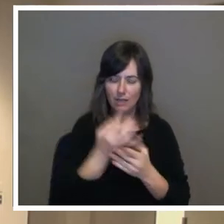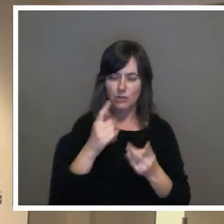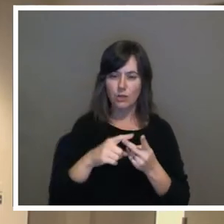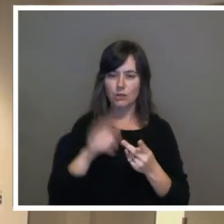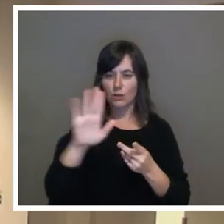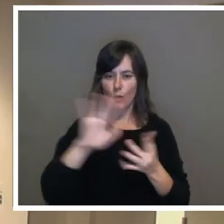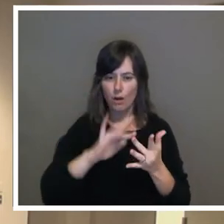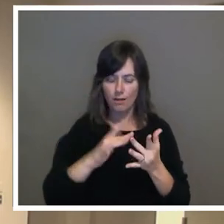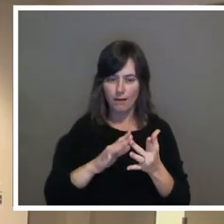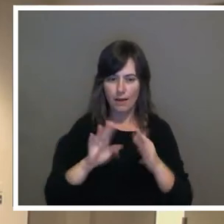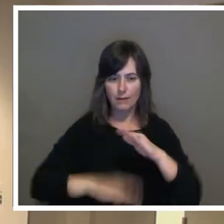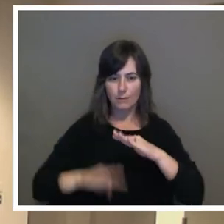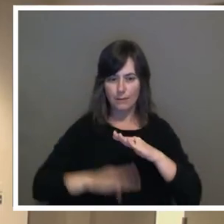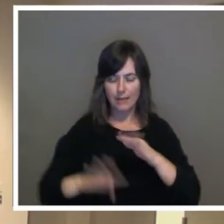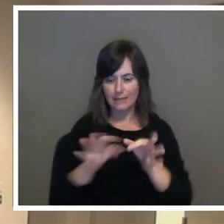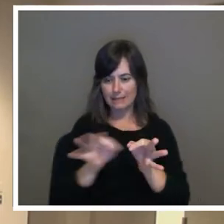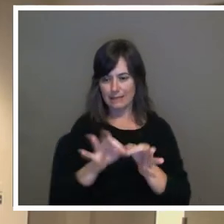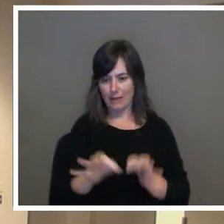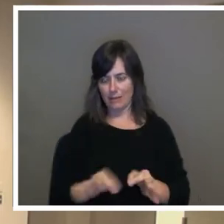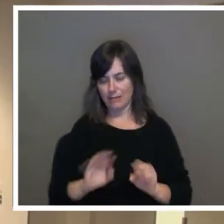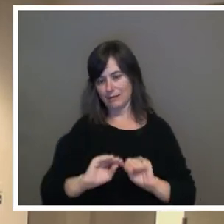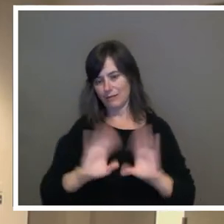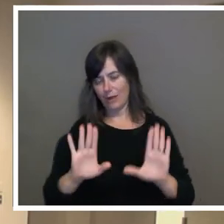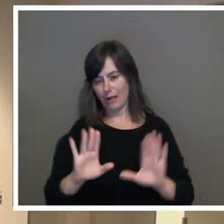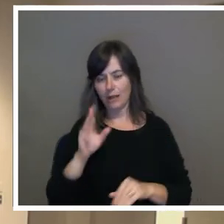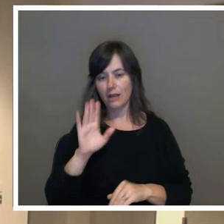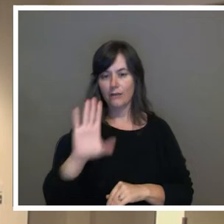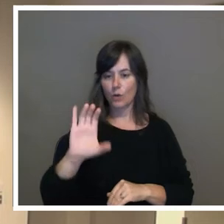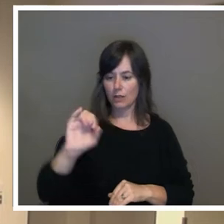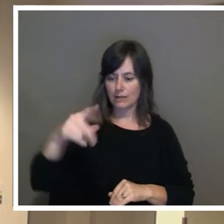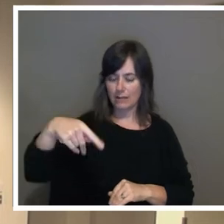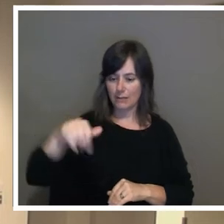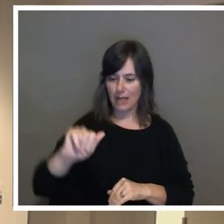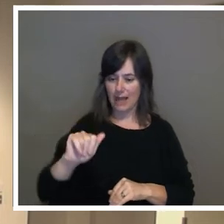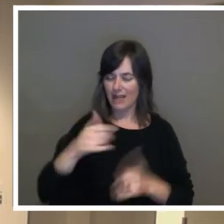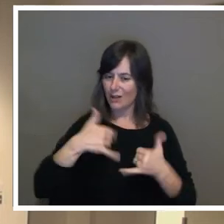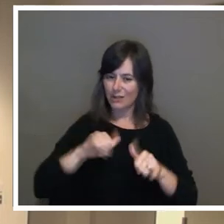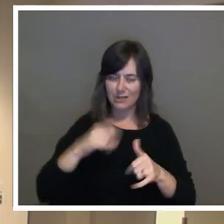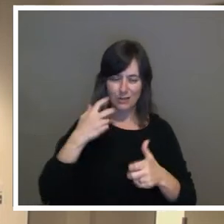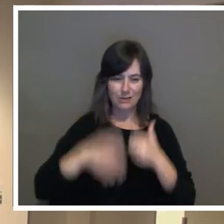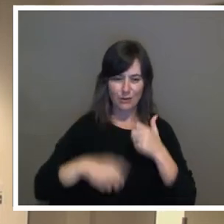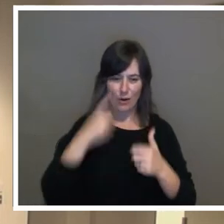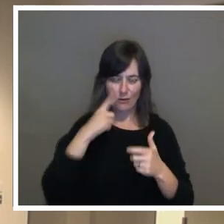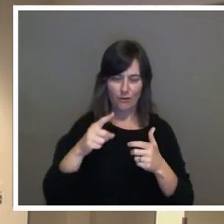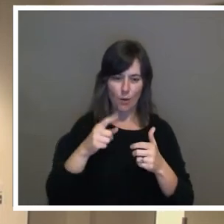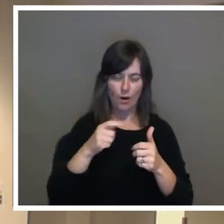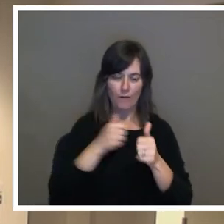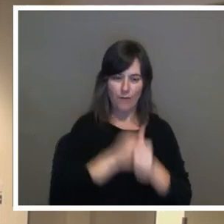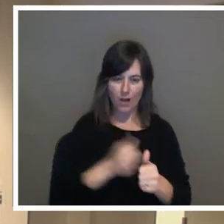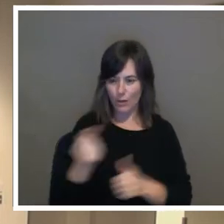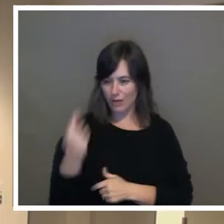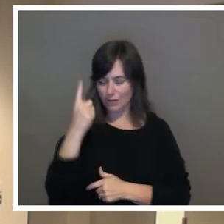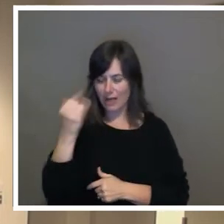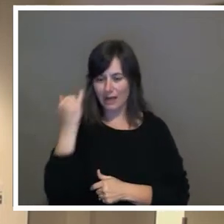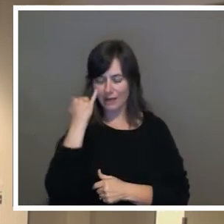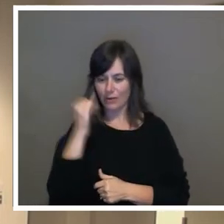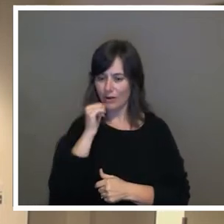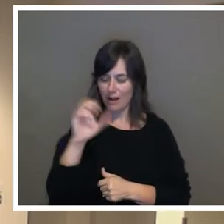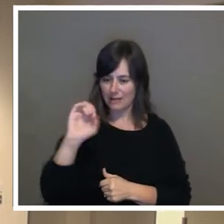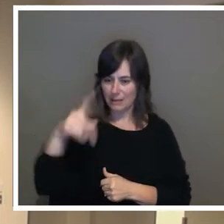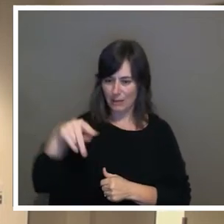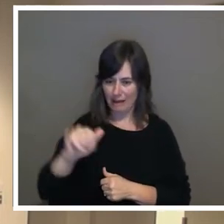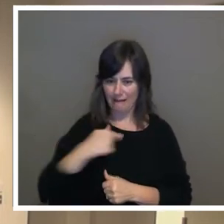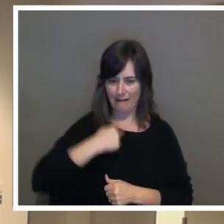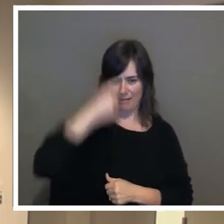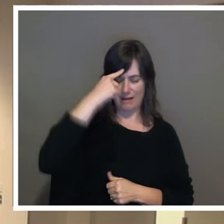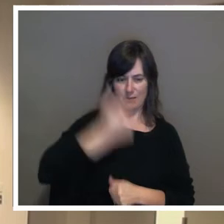statements that are out there. Quite frankly, unless you're CPA, they're still difficult to follow and understand. And I consider myself an intelligent person, but I read a